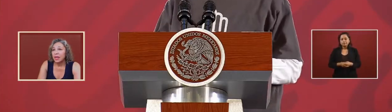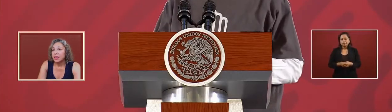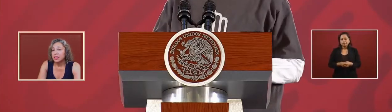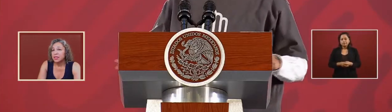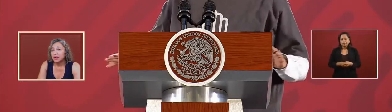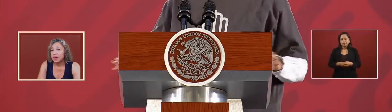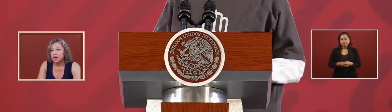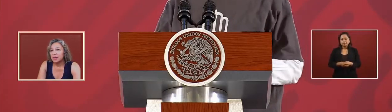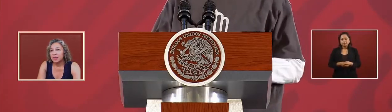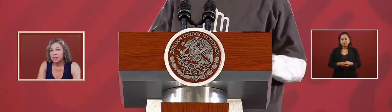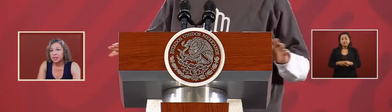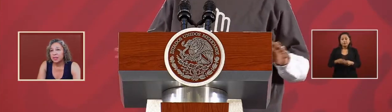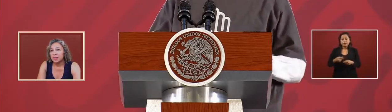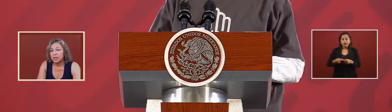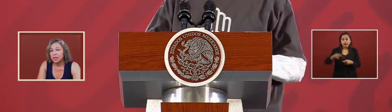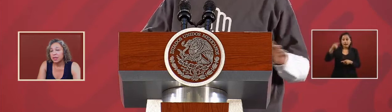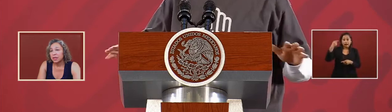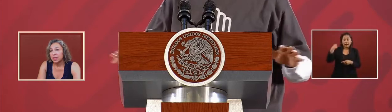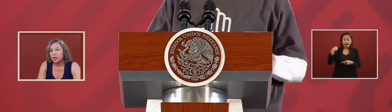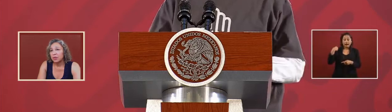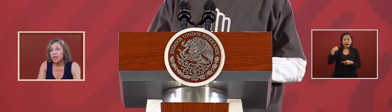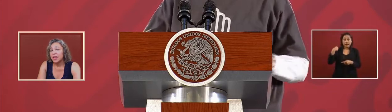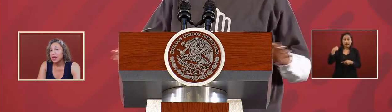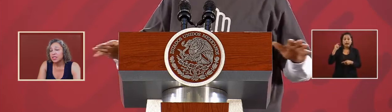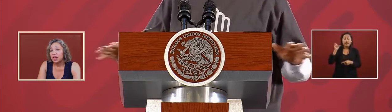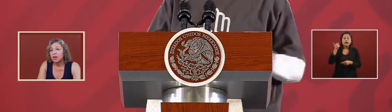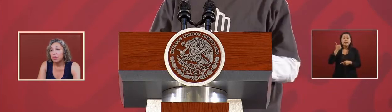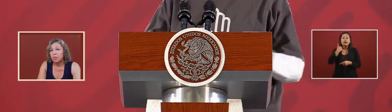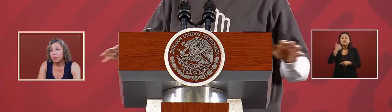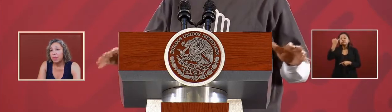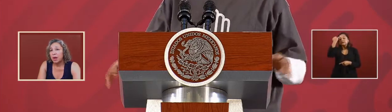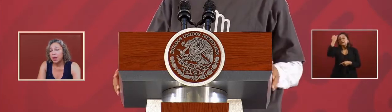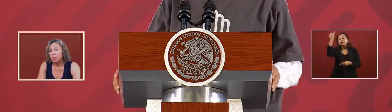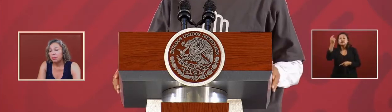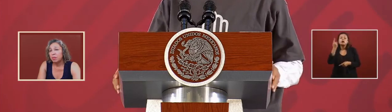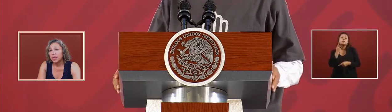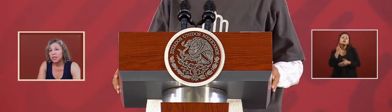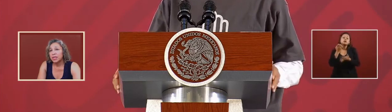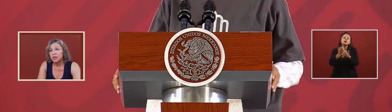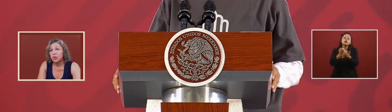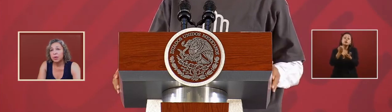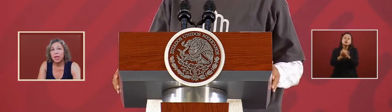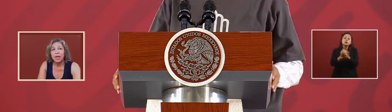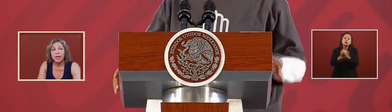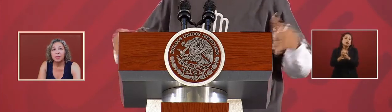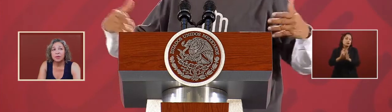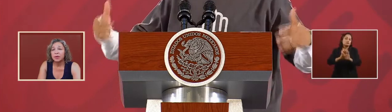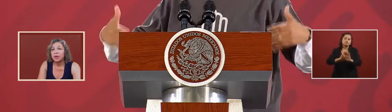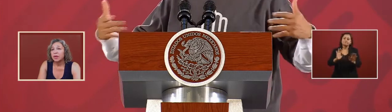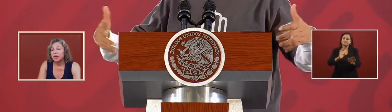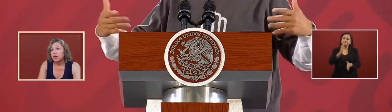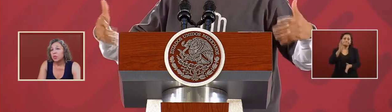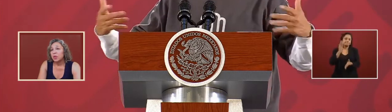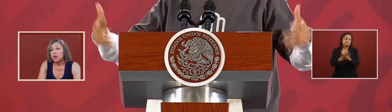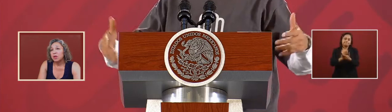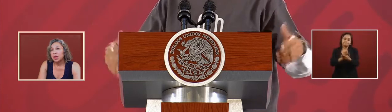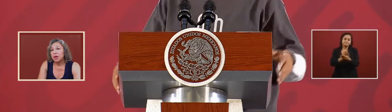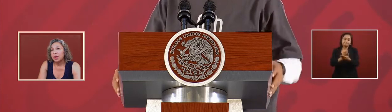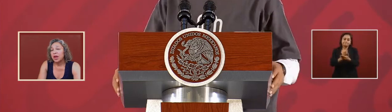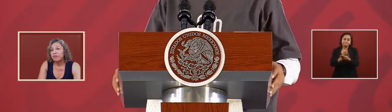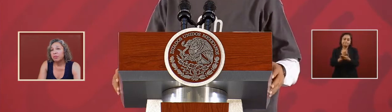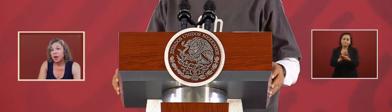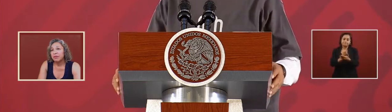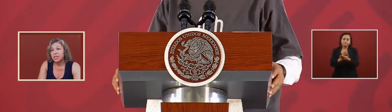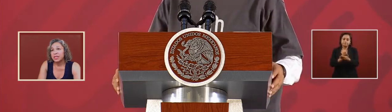it does not that is not our politics that we apply now we no